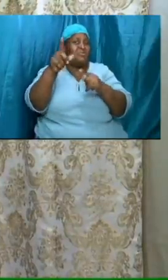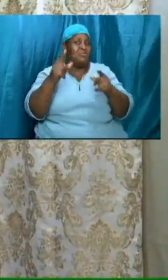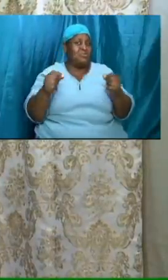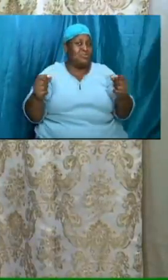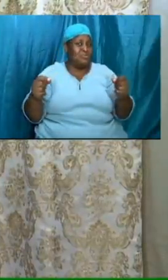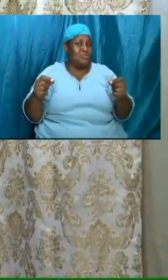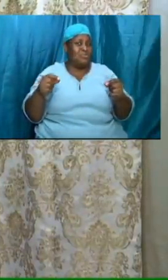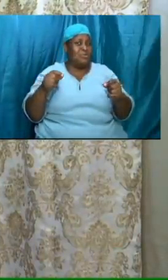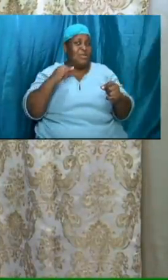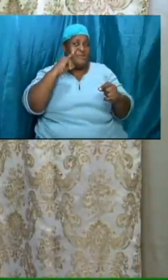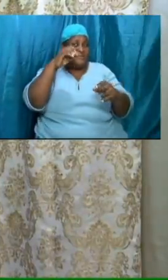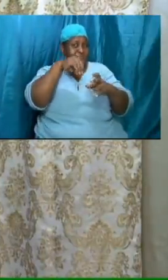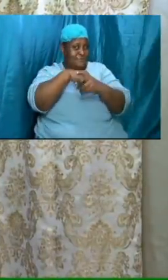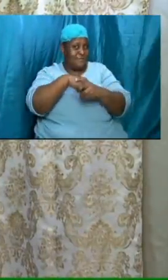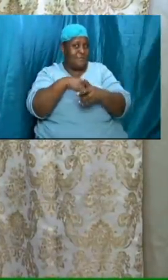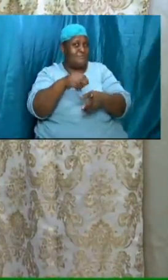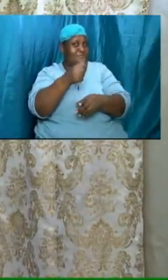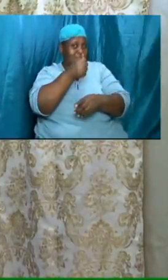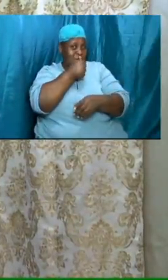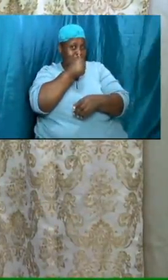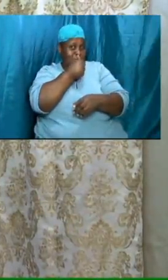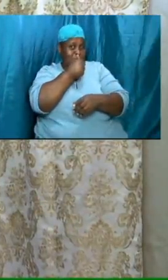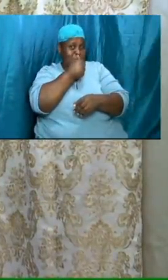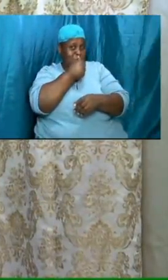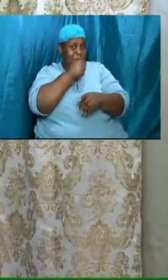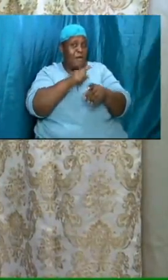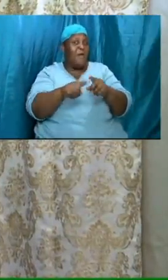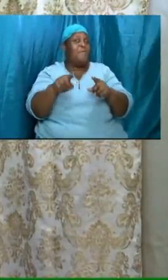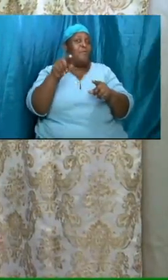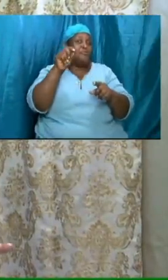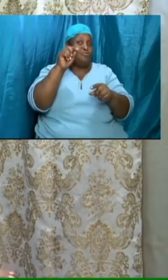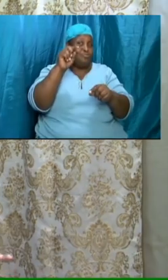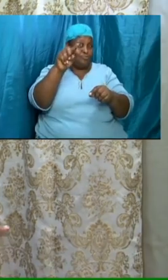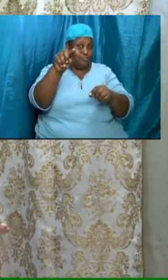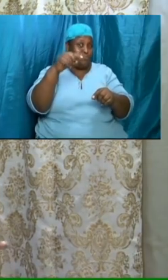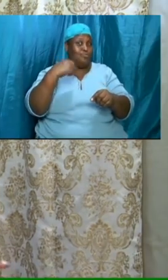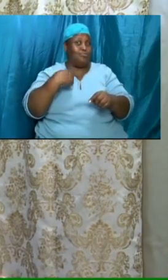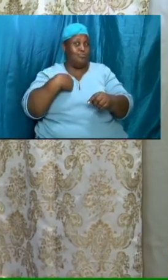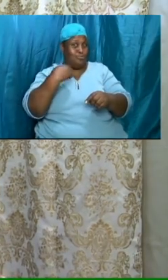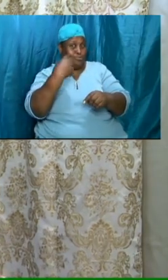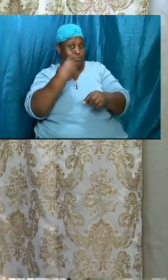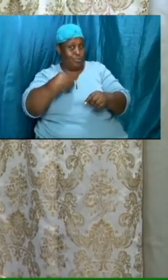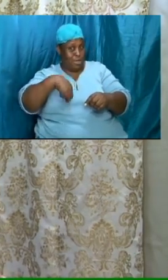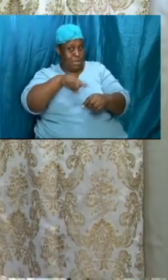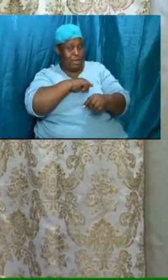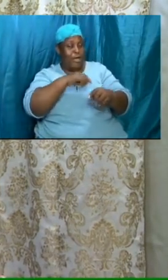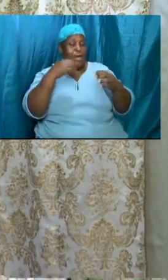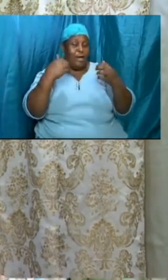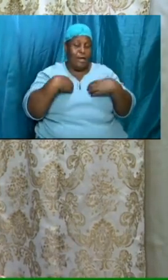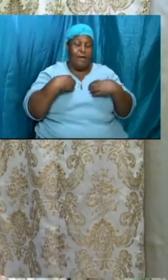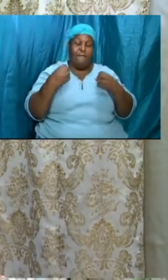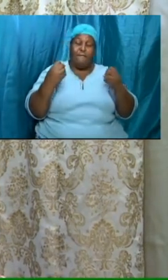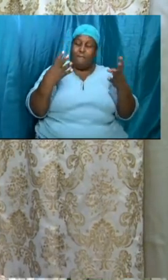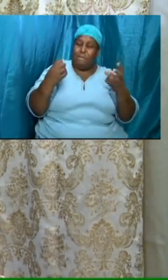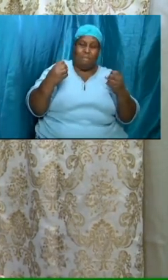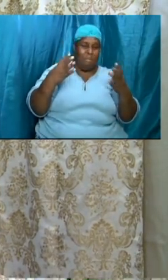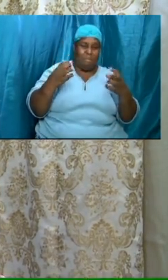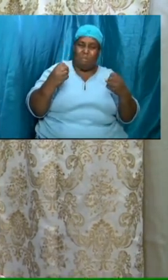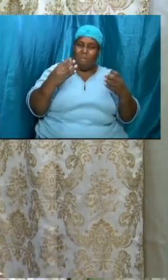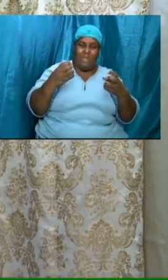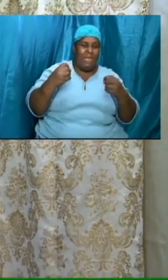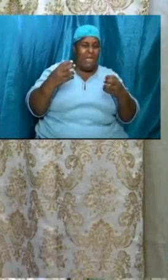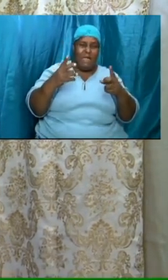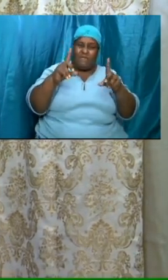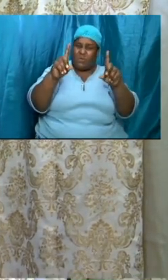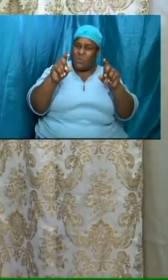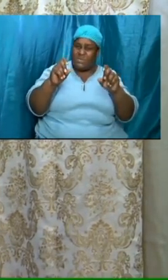have a lot of explaining to do we are going to have a lot of accounting to do we are going to have a lot